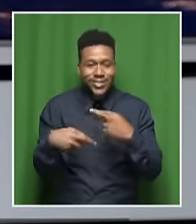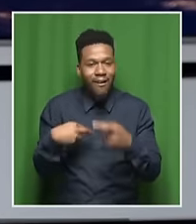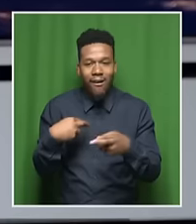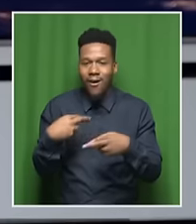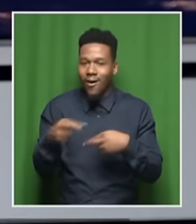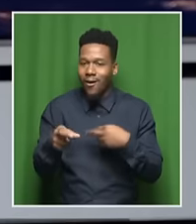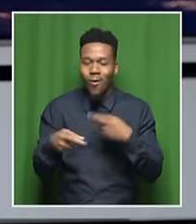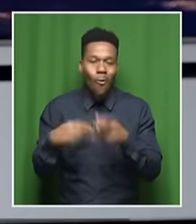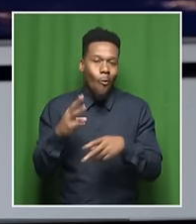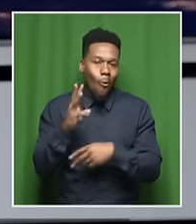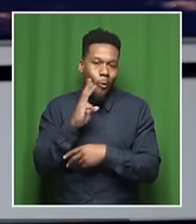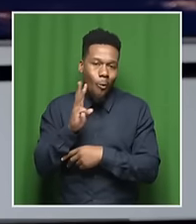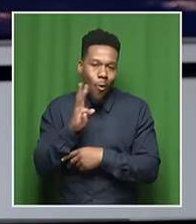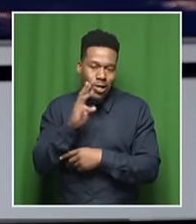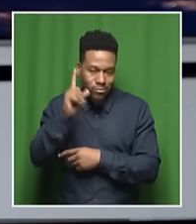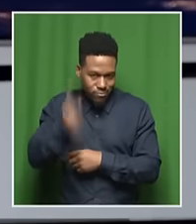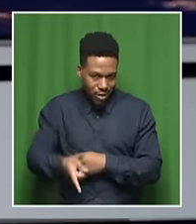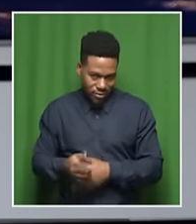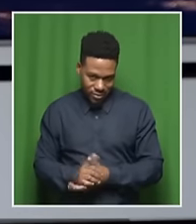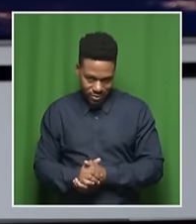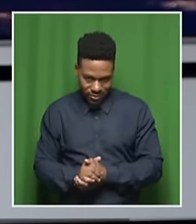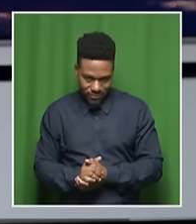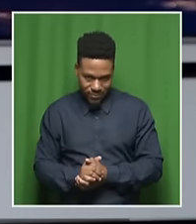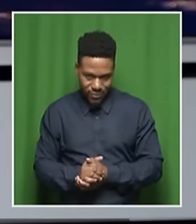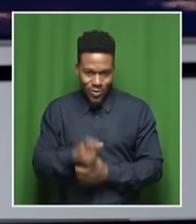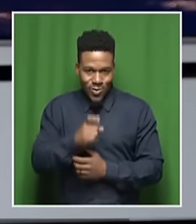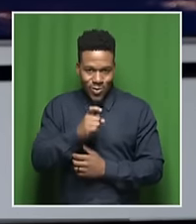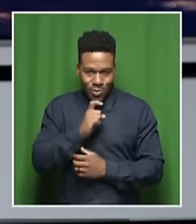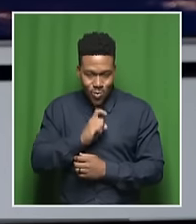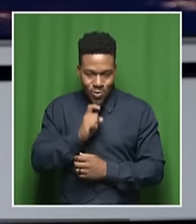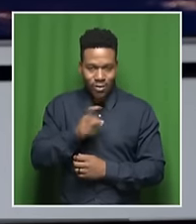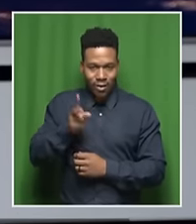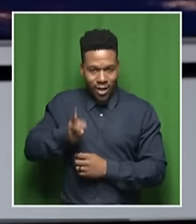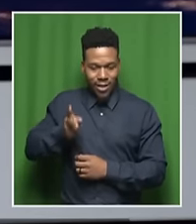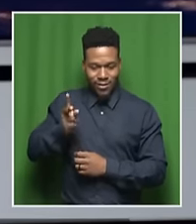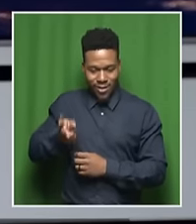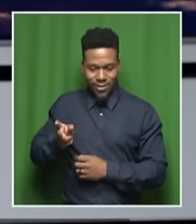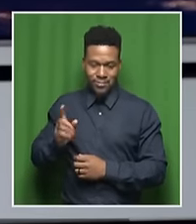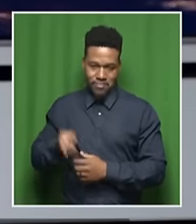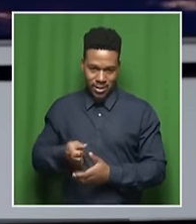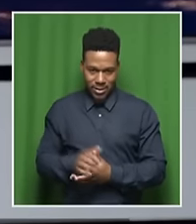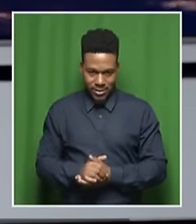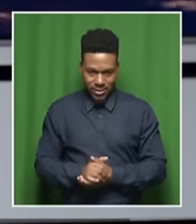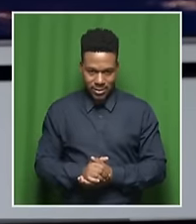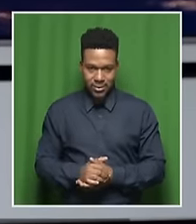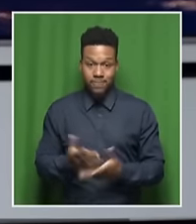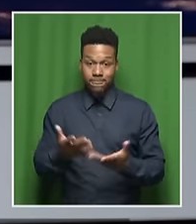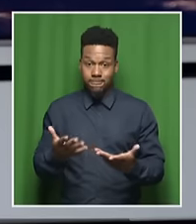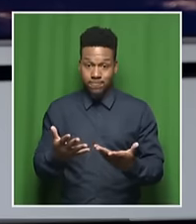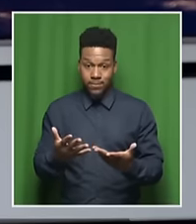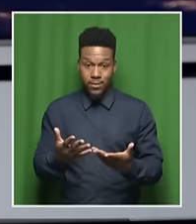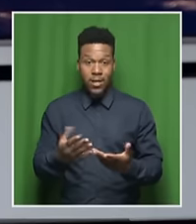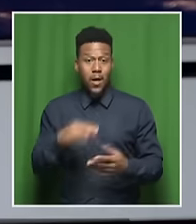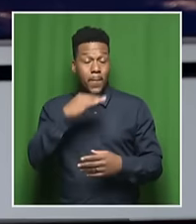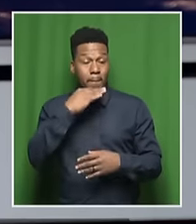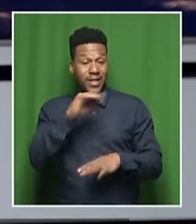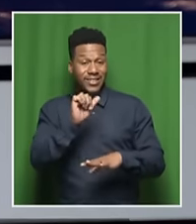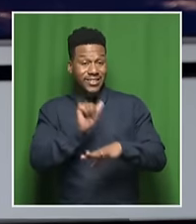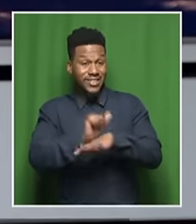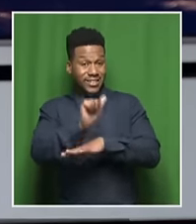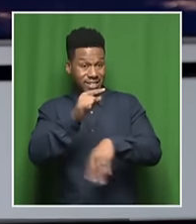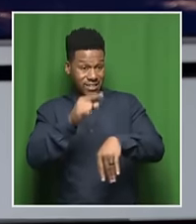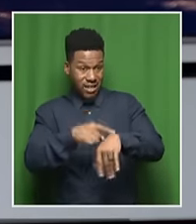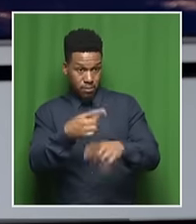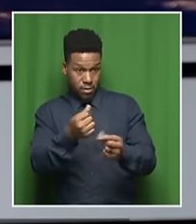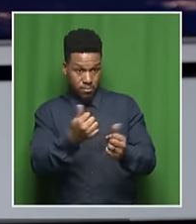principle. Now, if you look at the investment side of that equation, you get a 16 times money back as a business from your